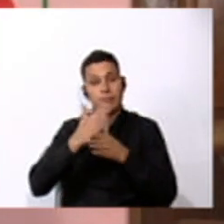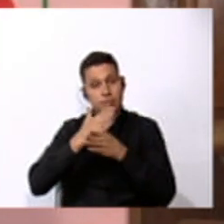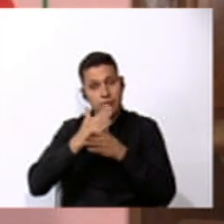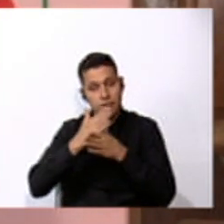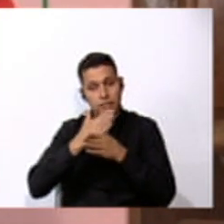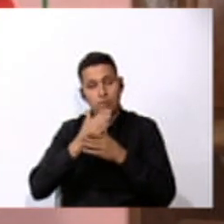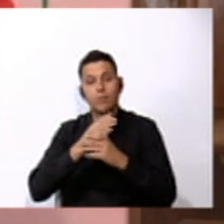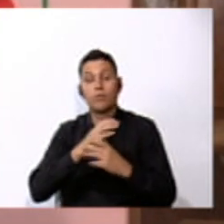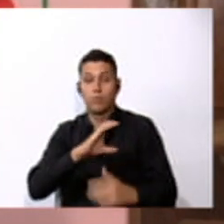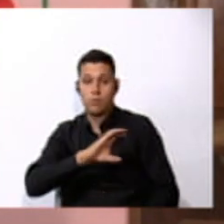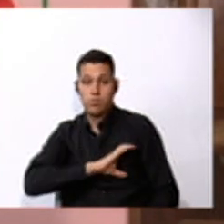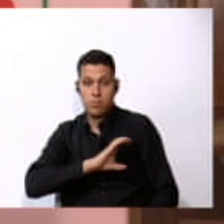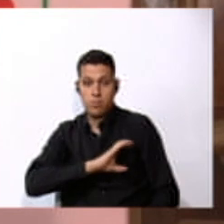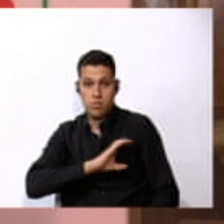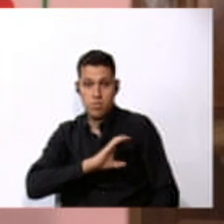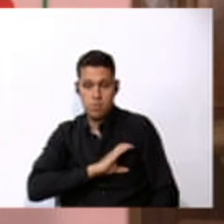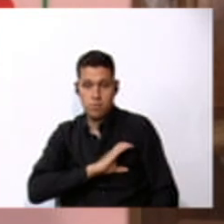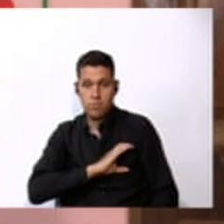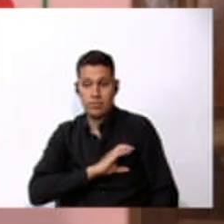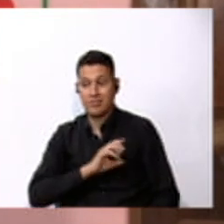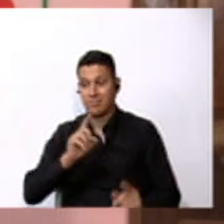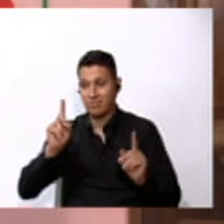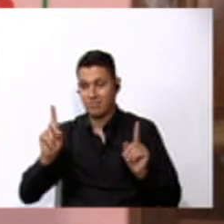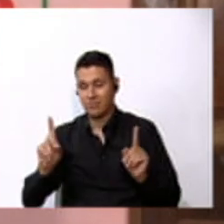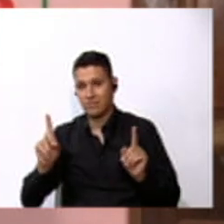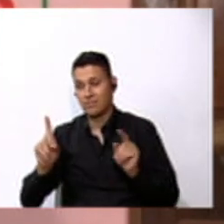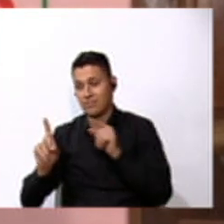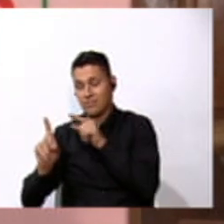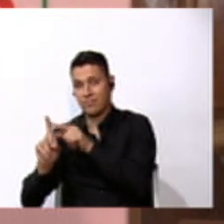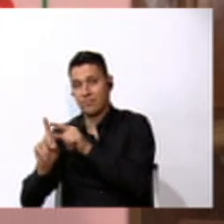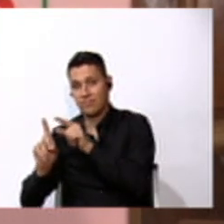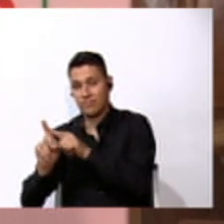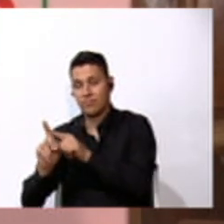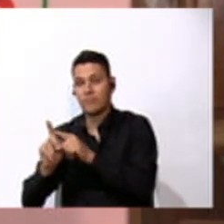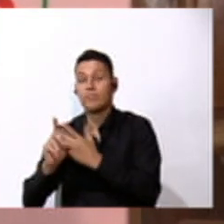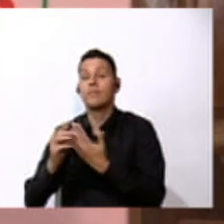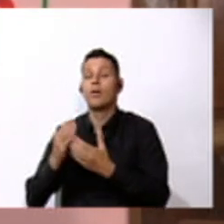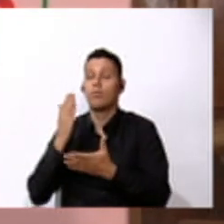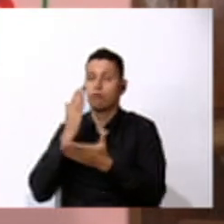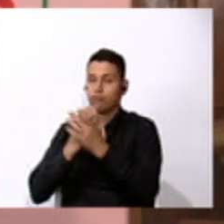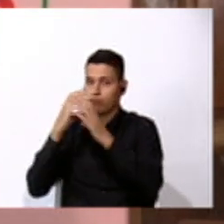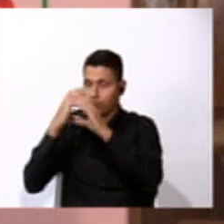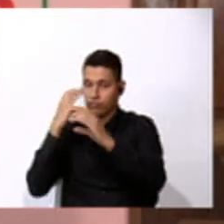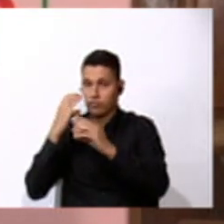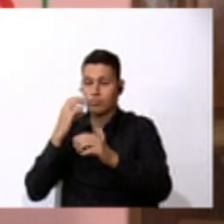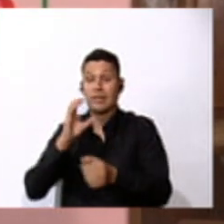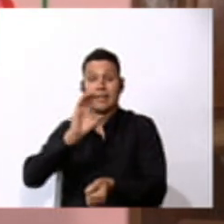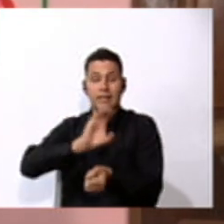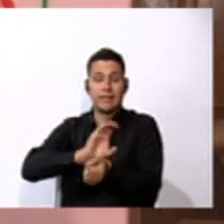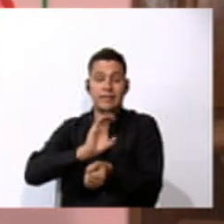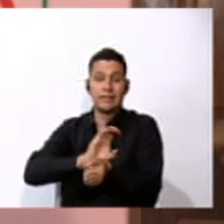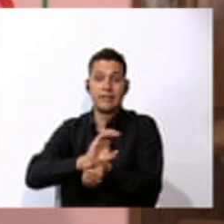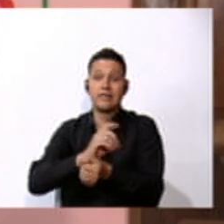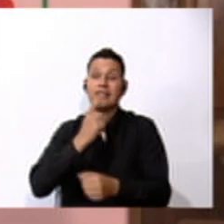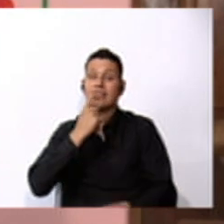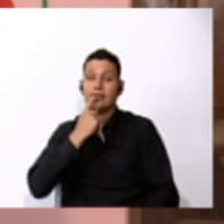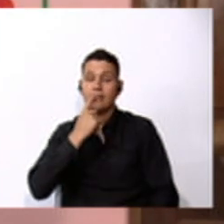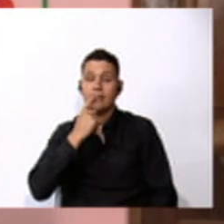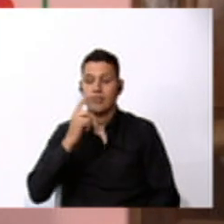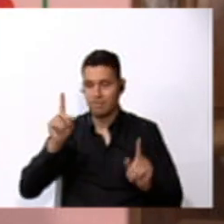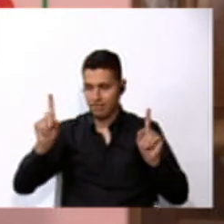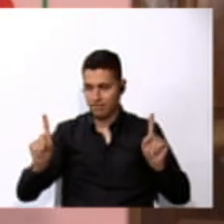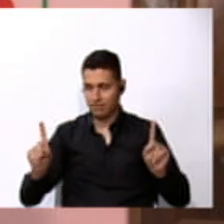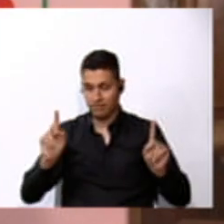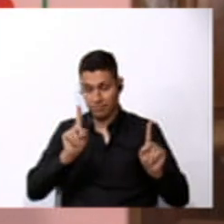and the bus stop. Is the dental care between